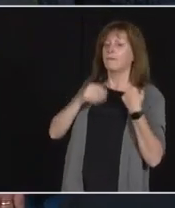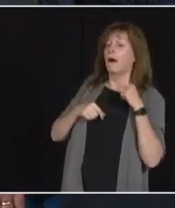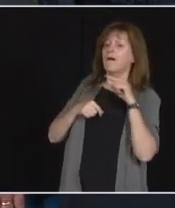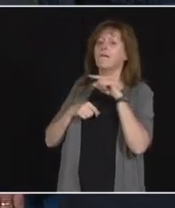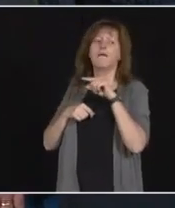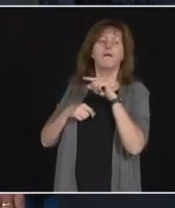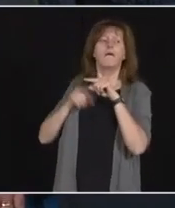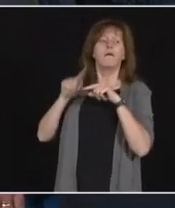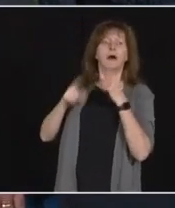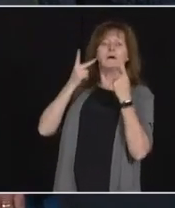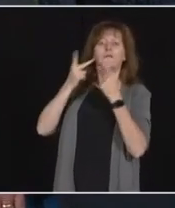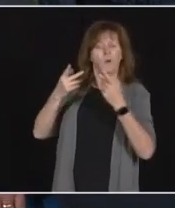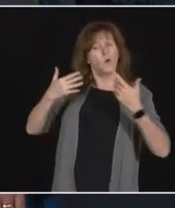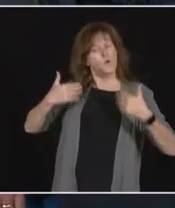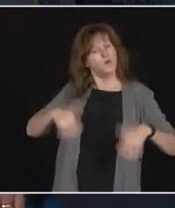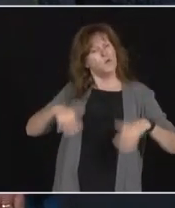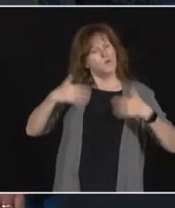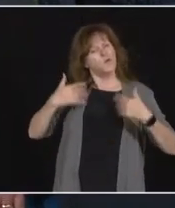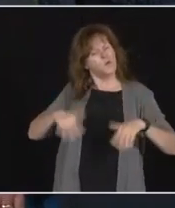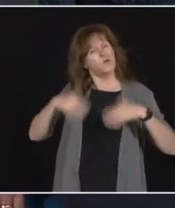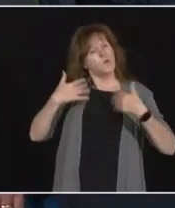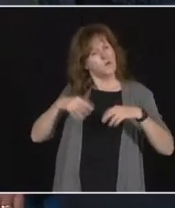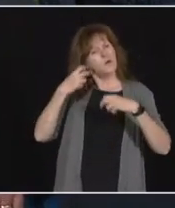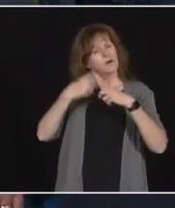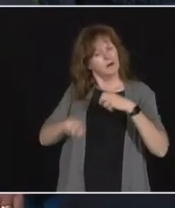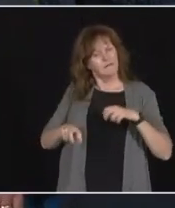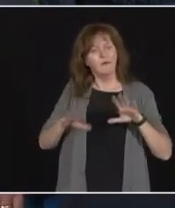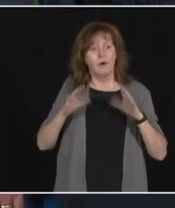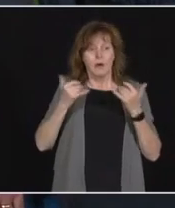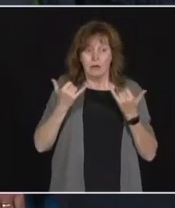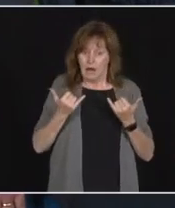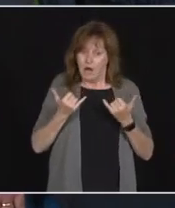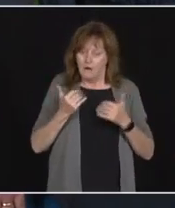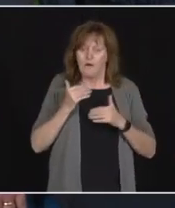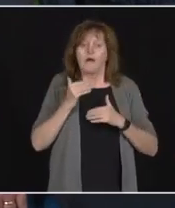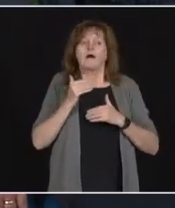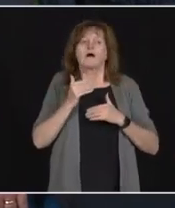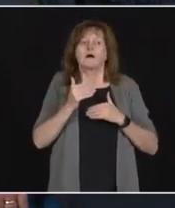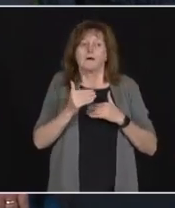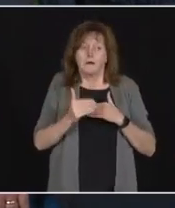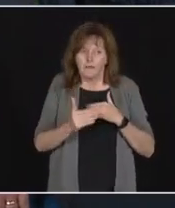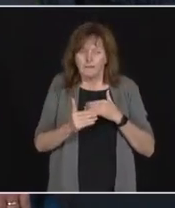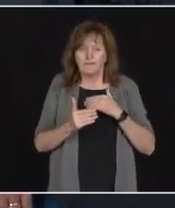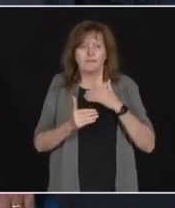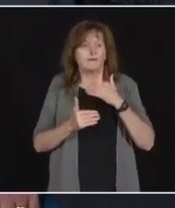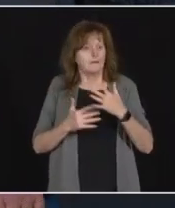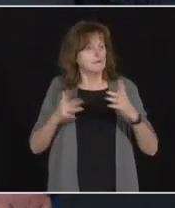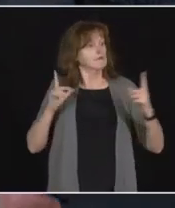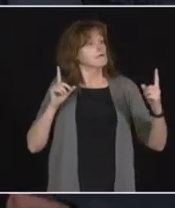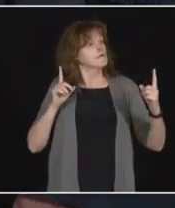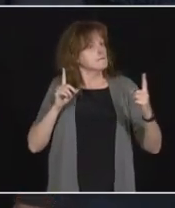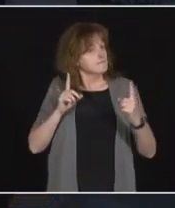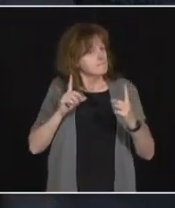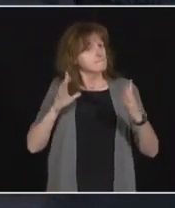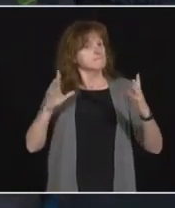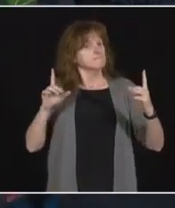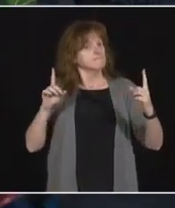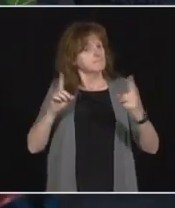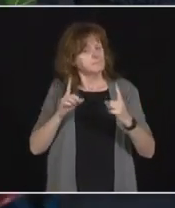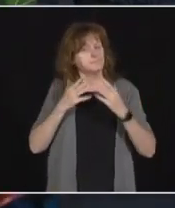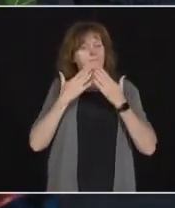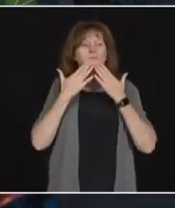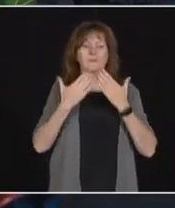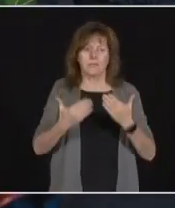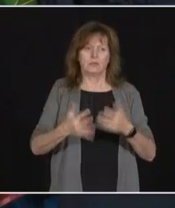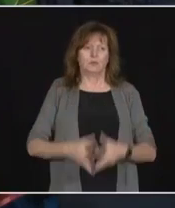Today is an important first step in reconnecting these families. Thanks very much. We will go